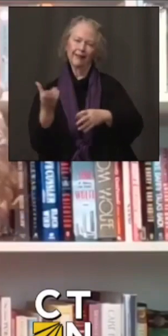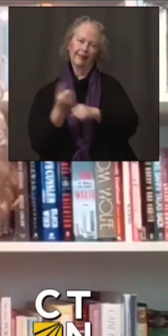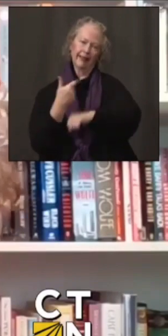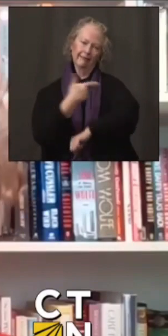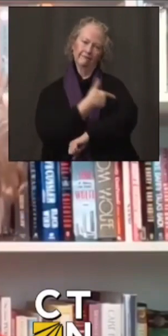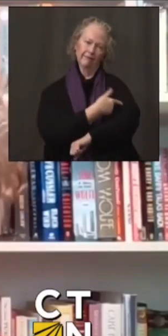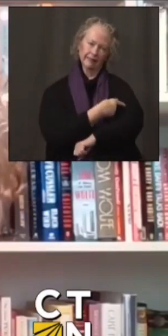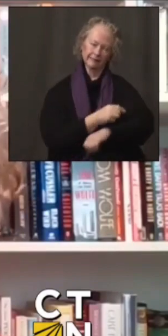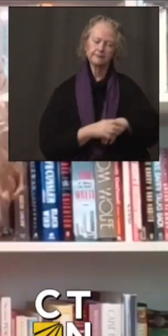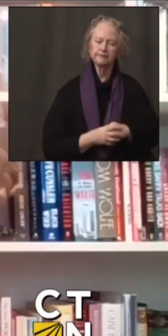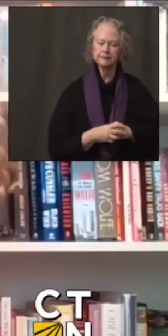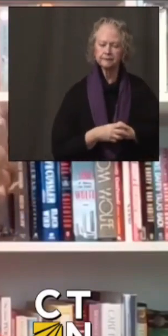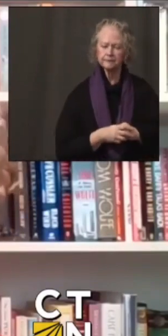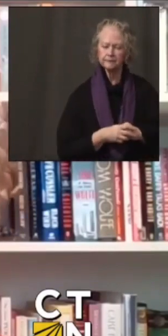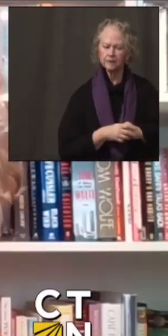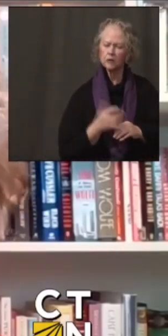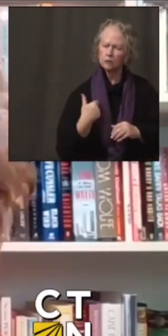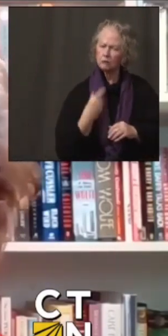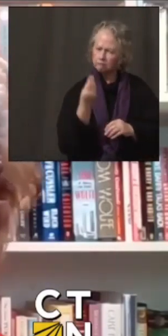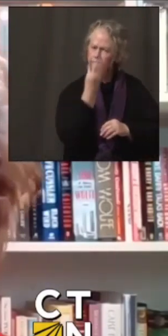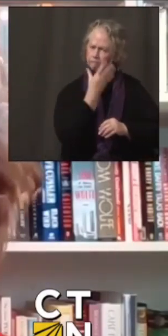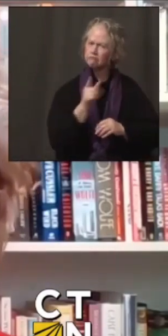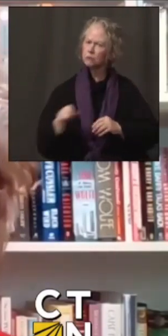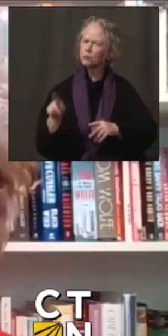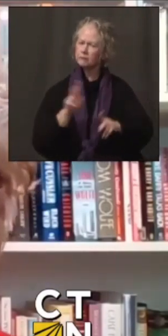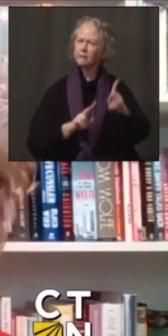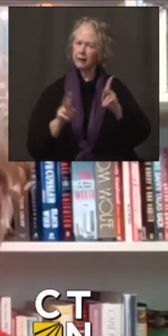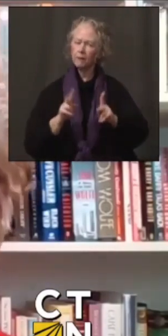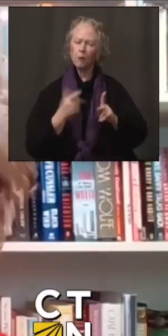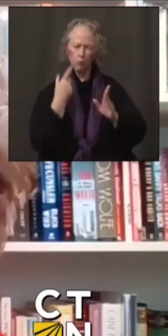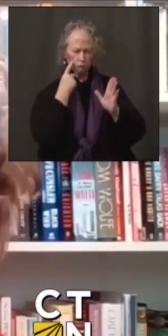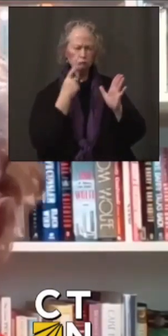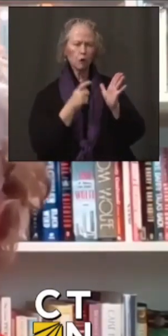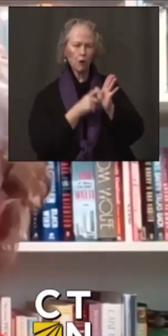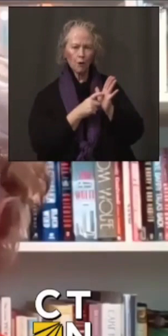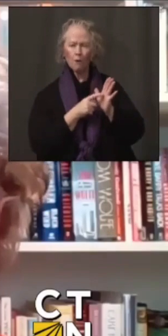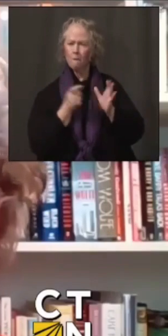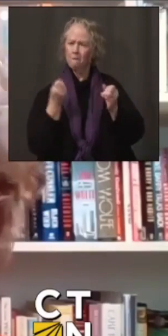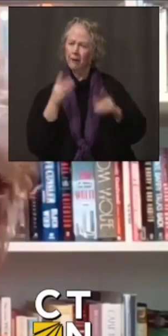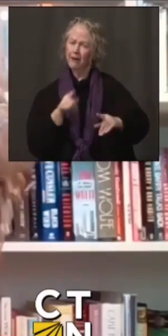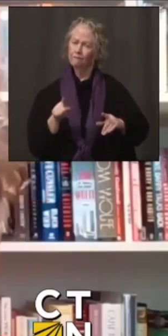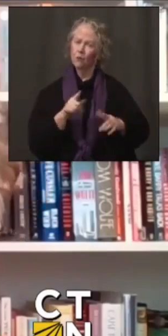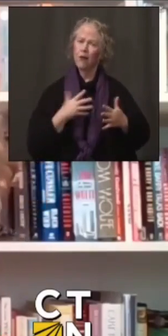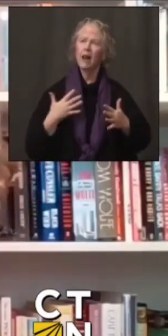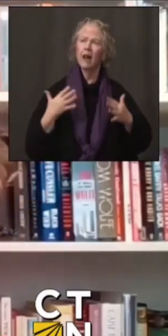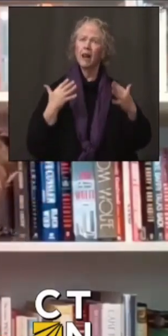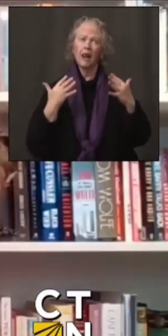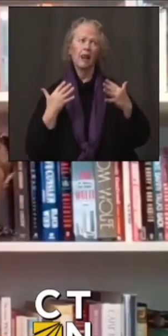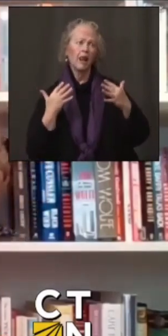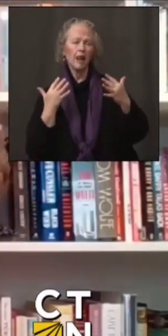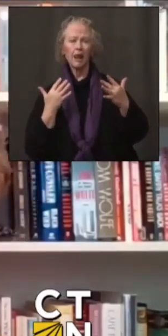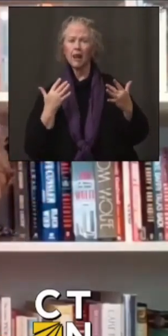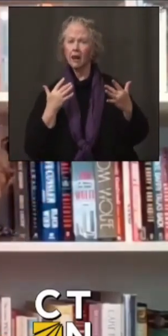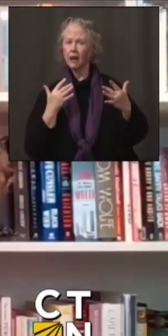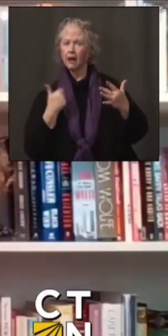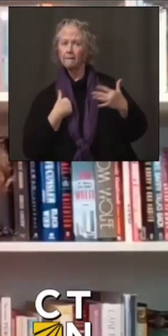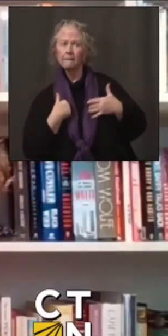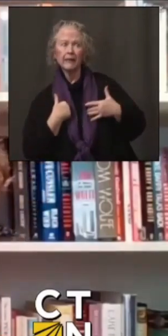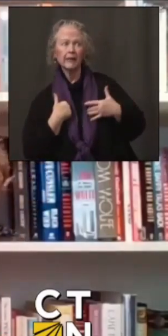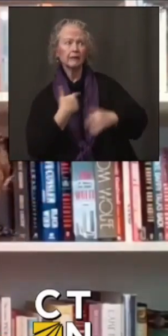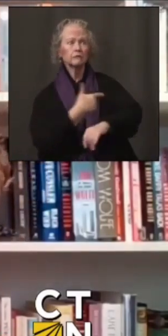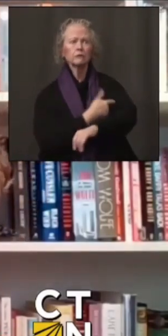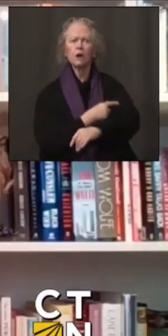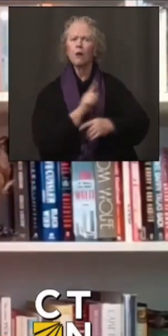I want to just say to the public that we know and acknowledge how anxious many of you are to know where you fit in the allocation.